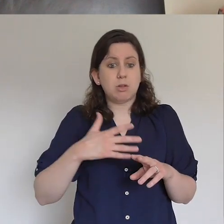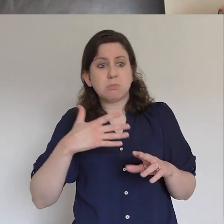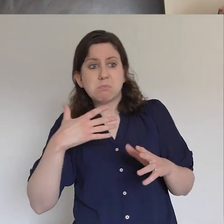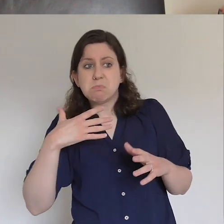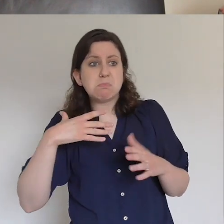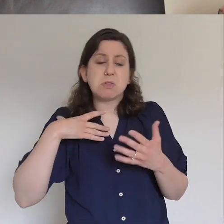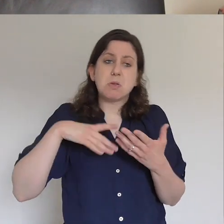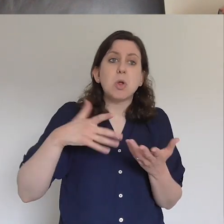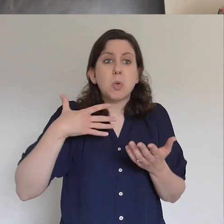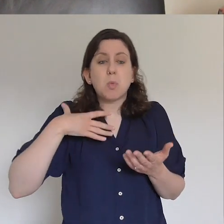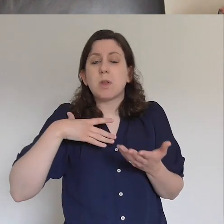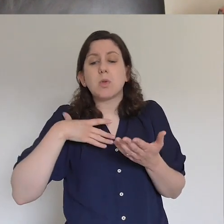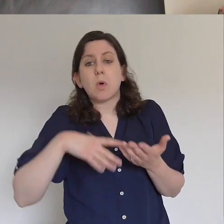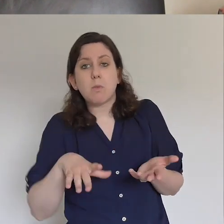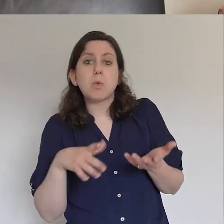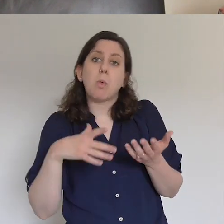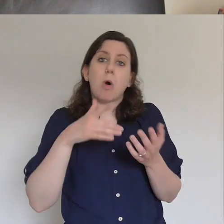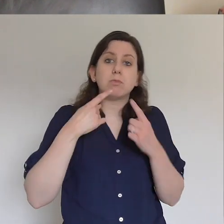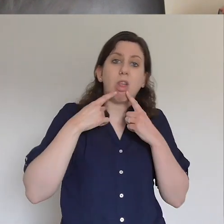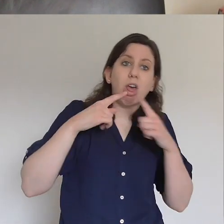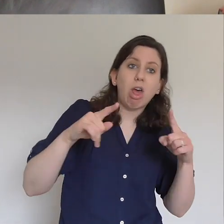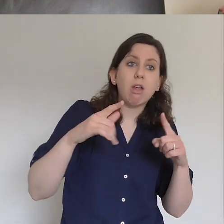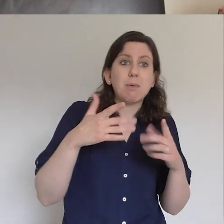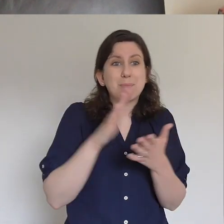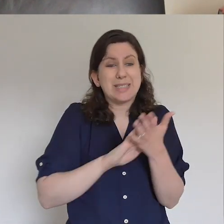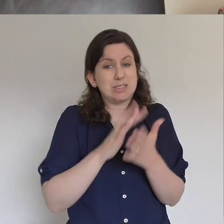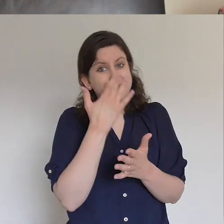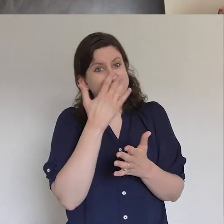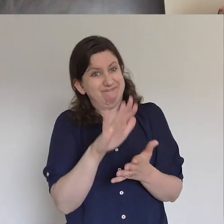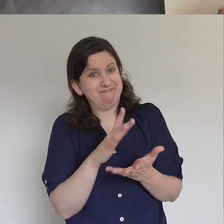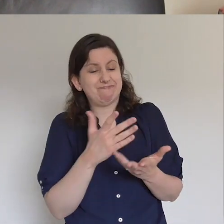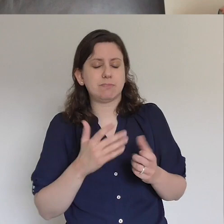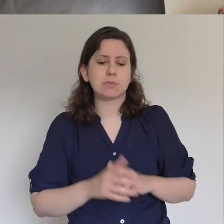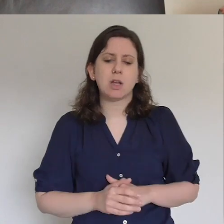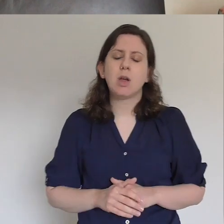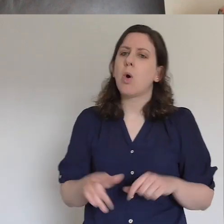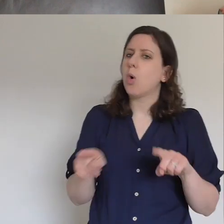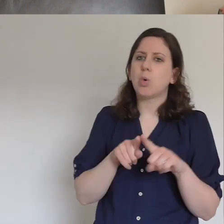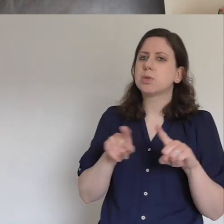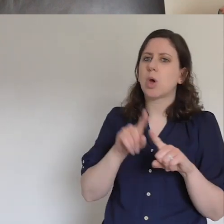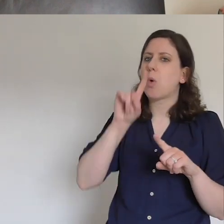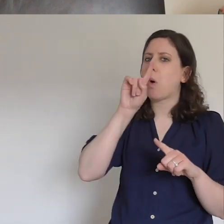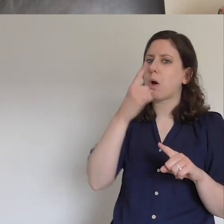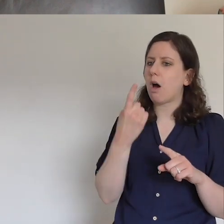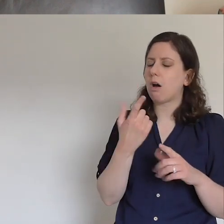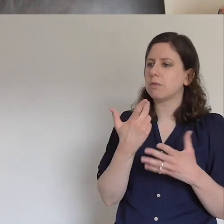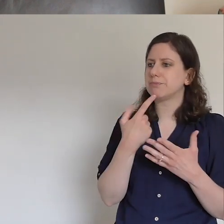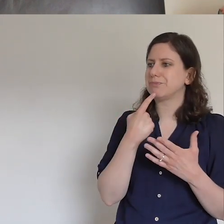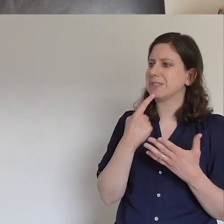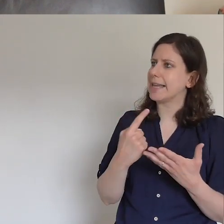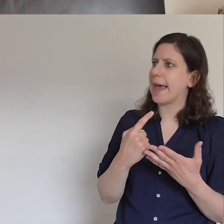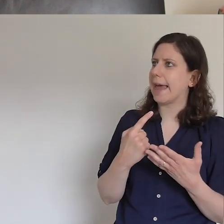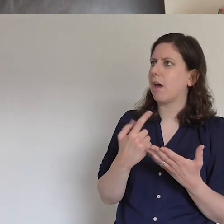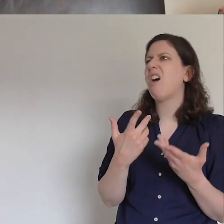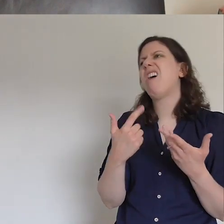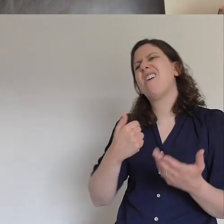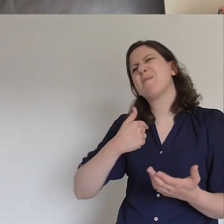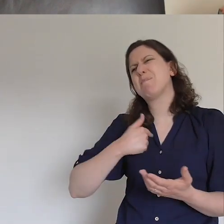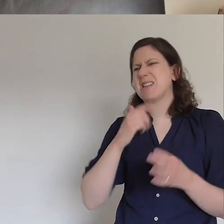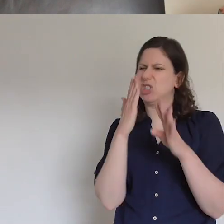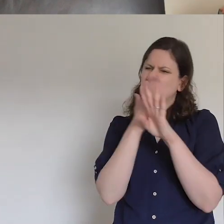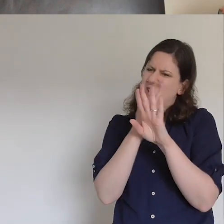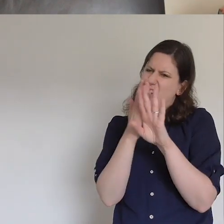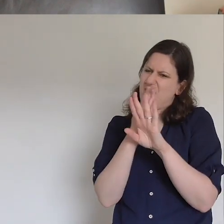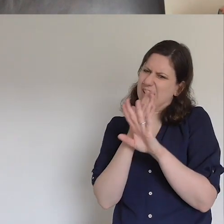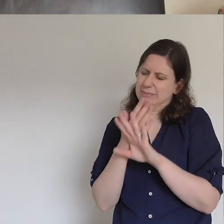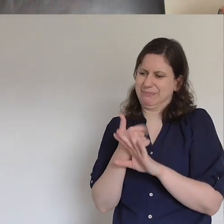mustn't use our character as a hiding place either. that we mustn't I'm too shy to share